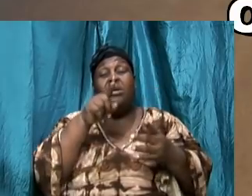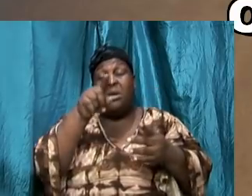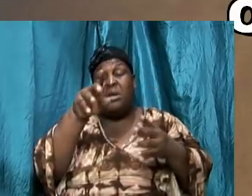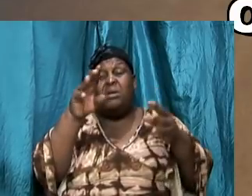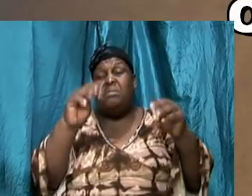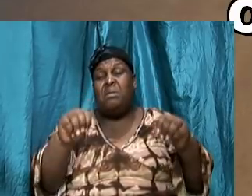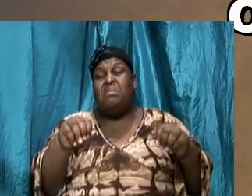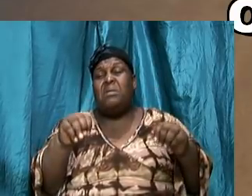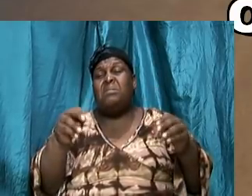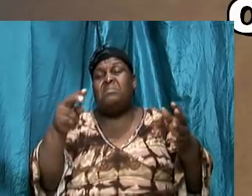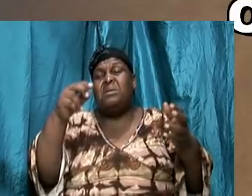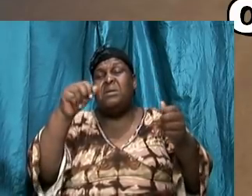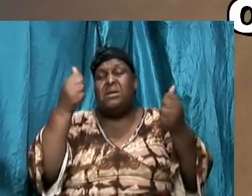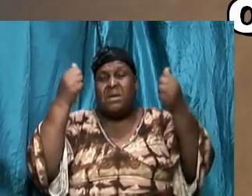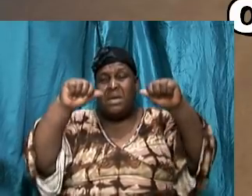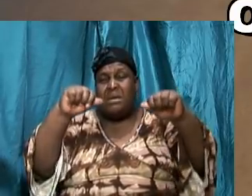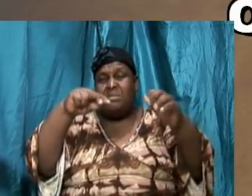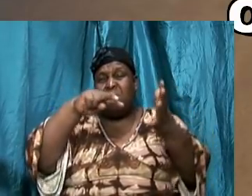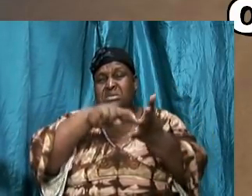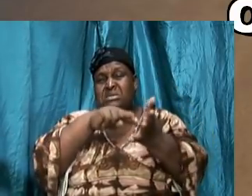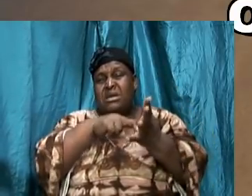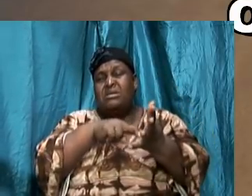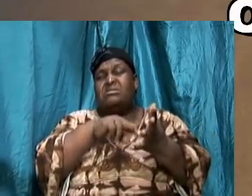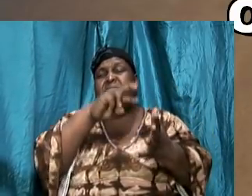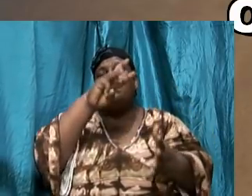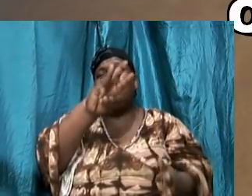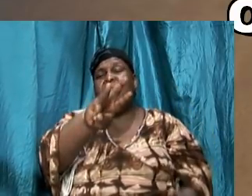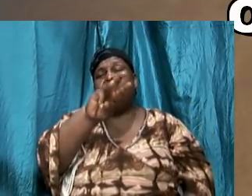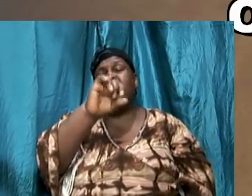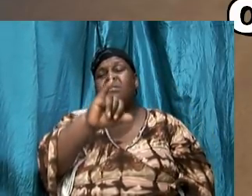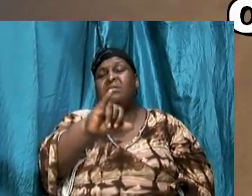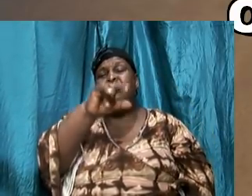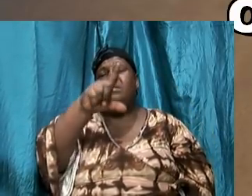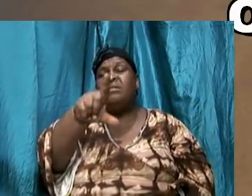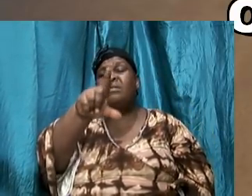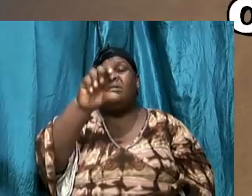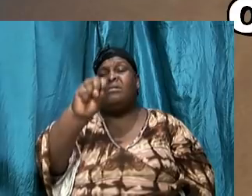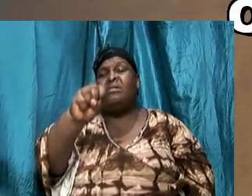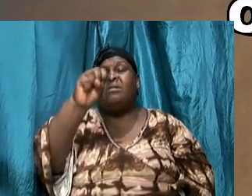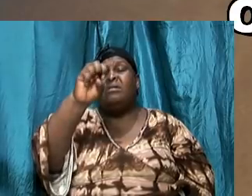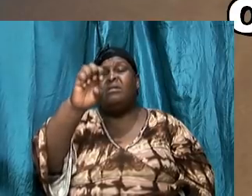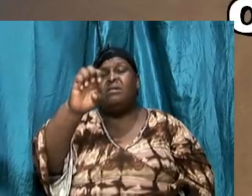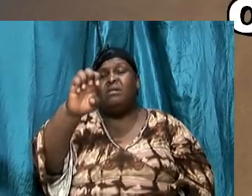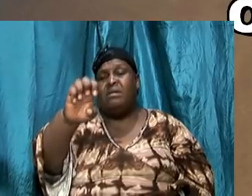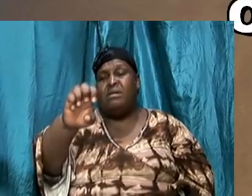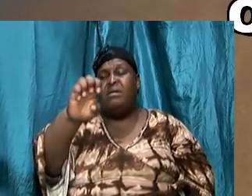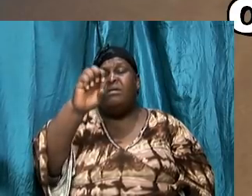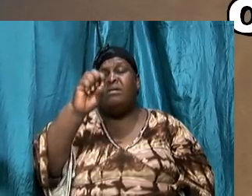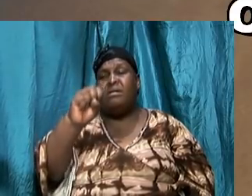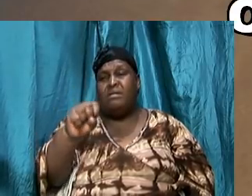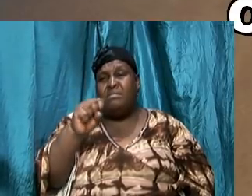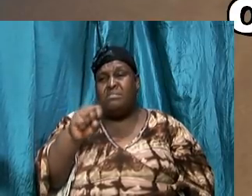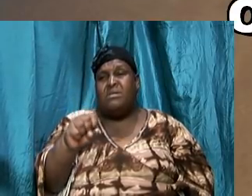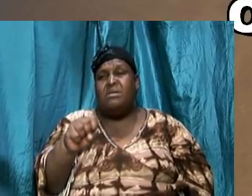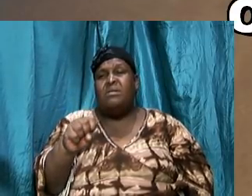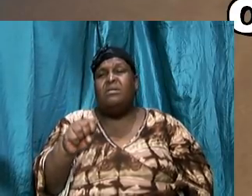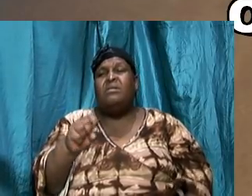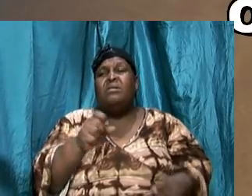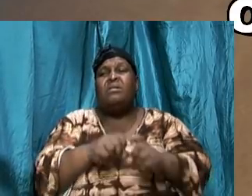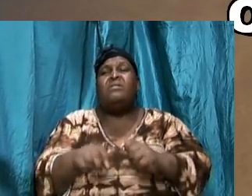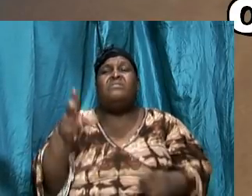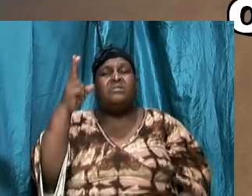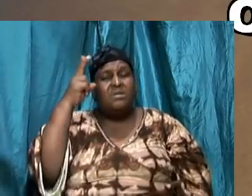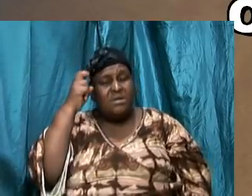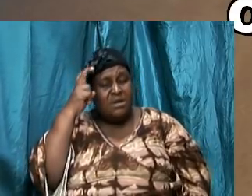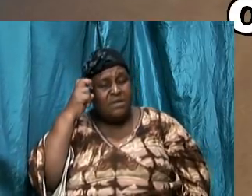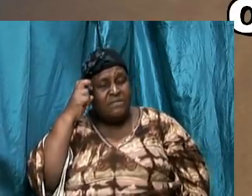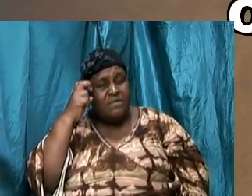stand against the wiles of the devil. And we outlined it